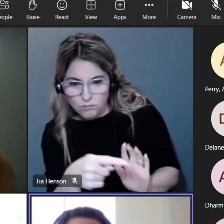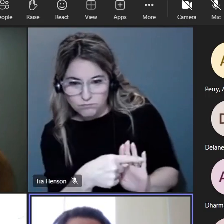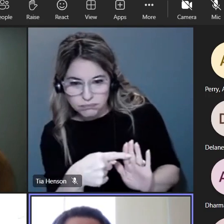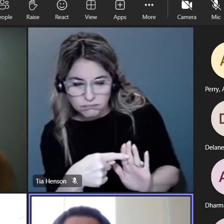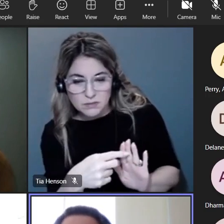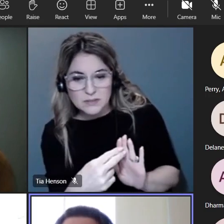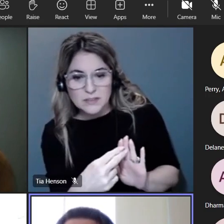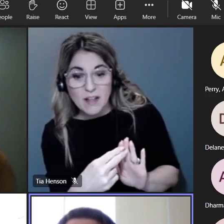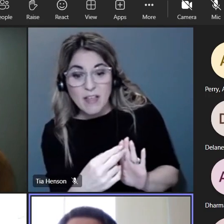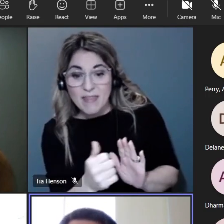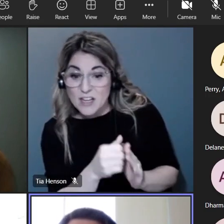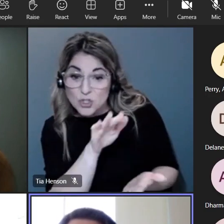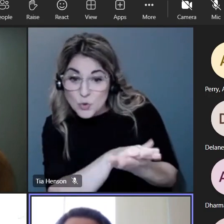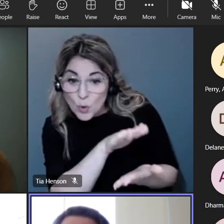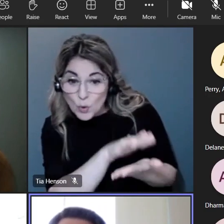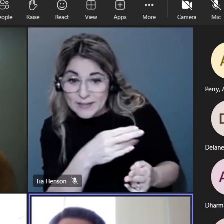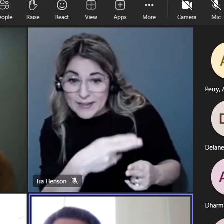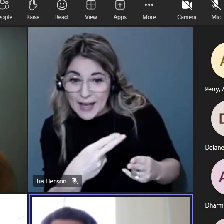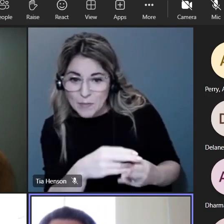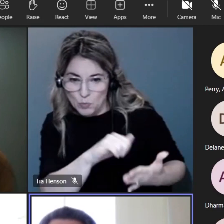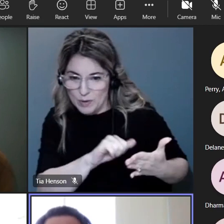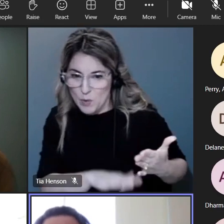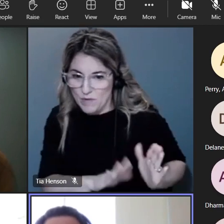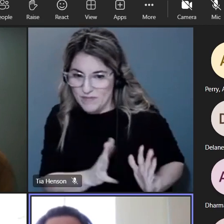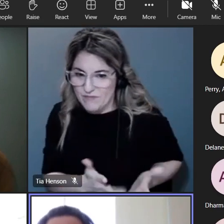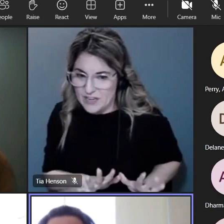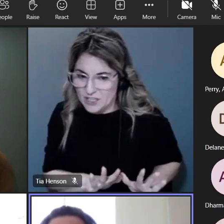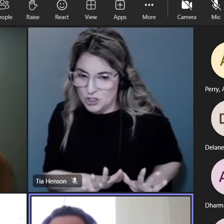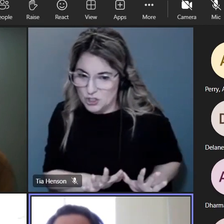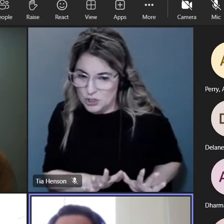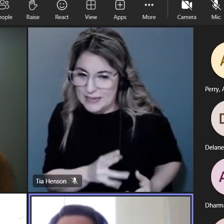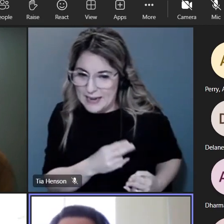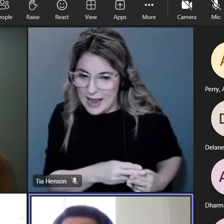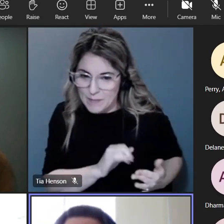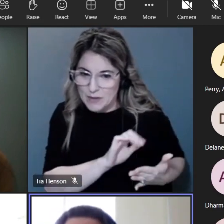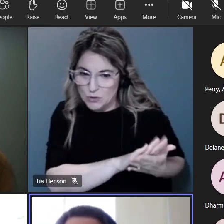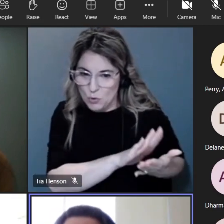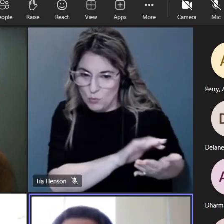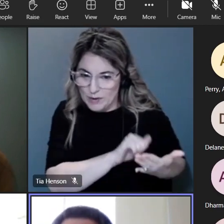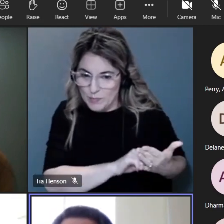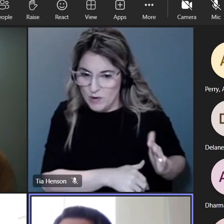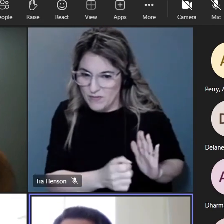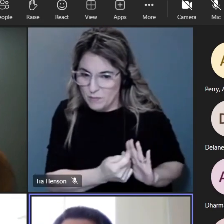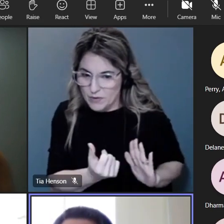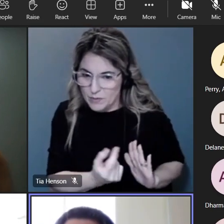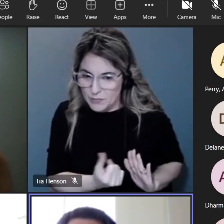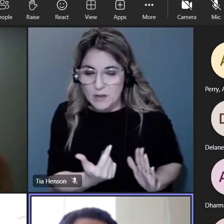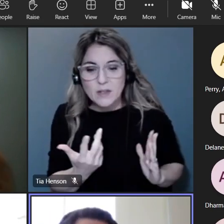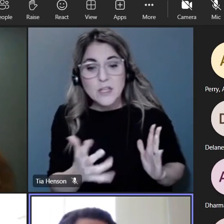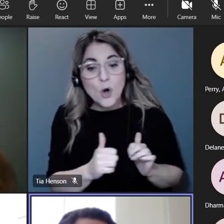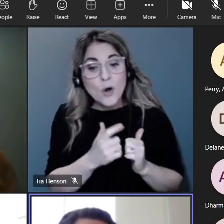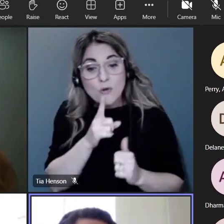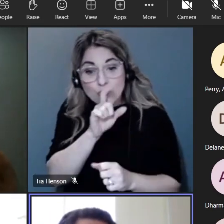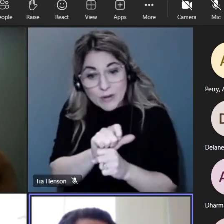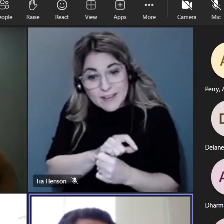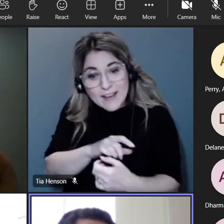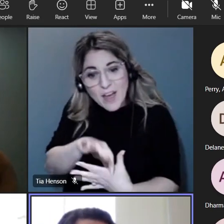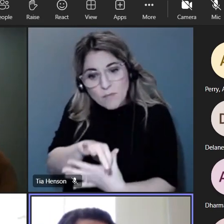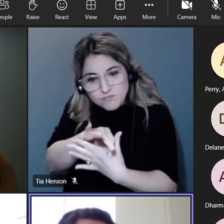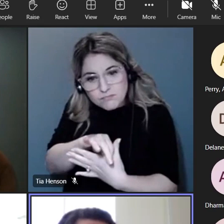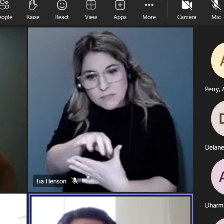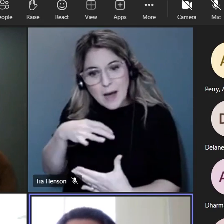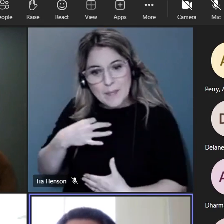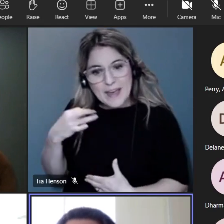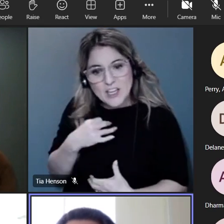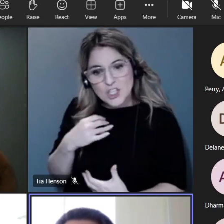removed so you really are looking at the merits of the application we'll put the application link in the chat but